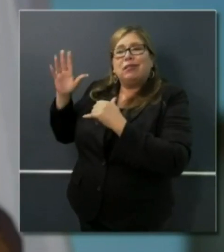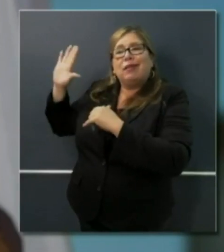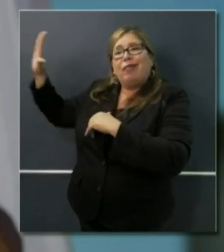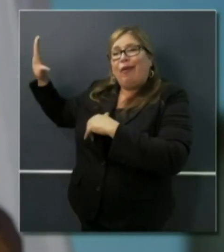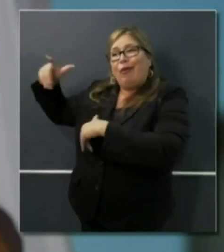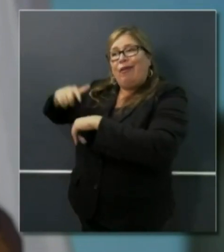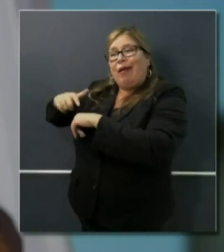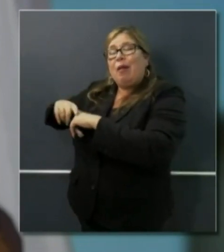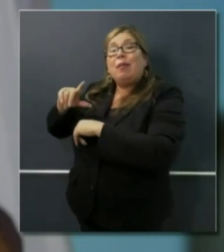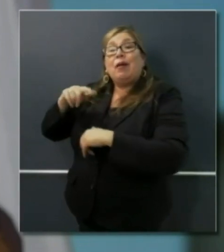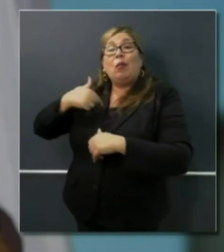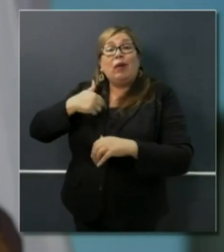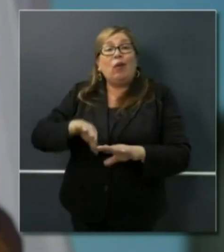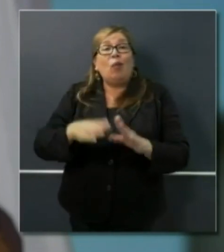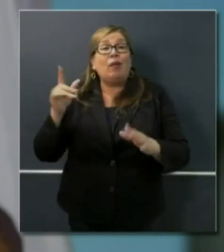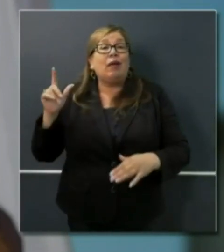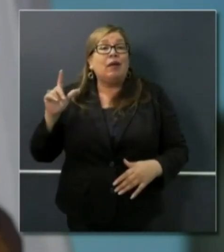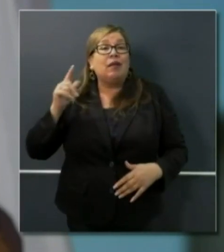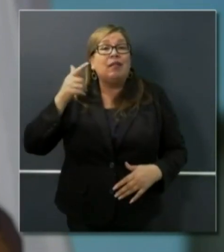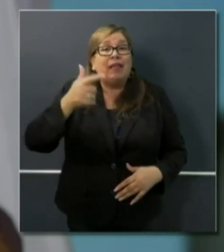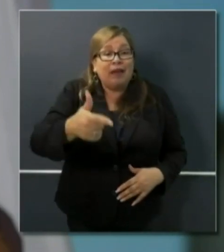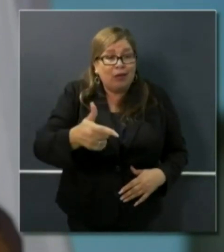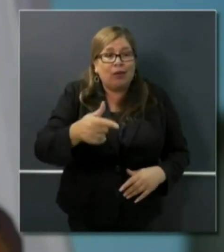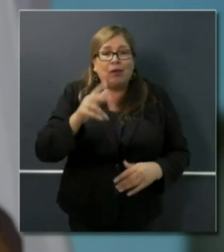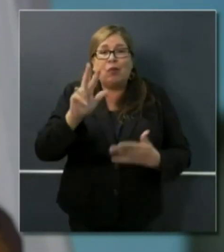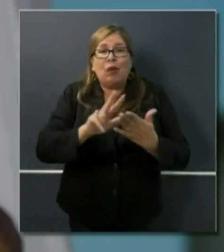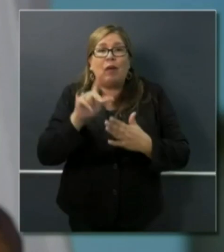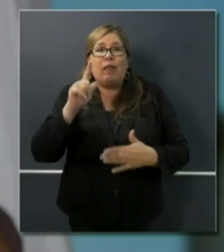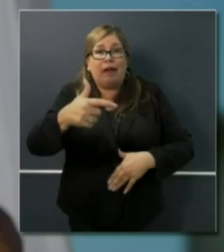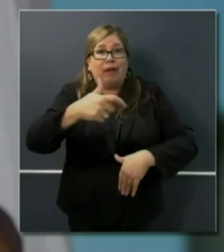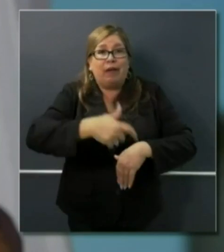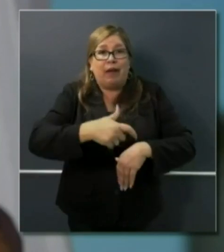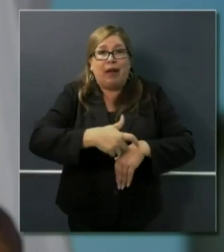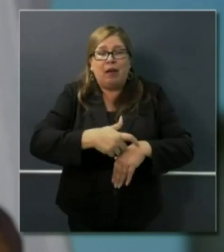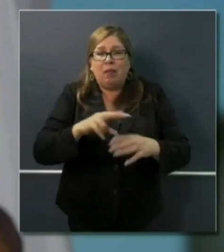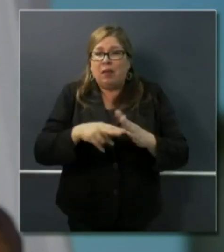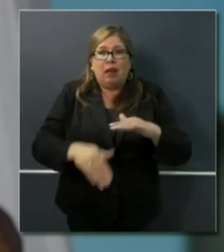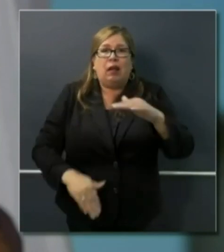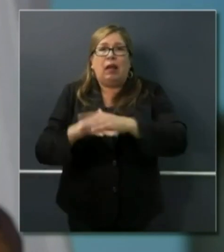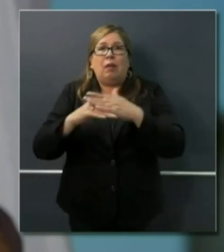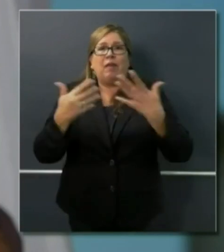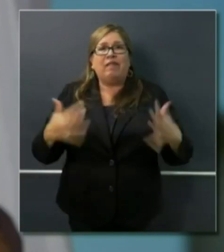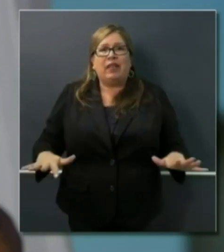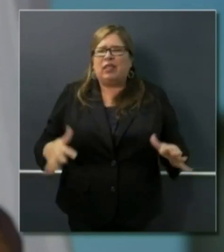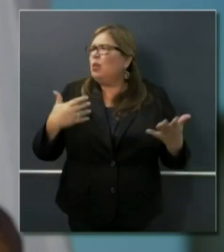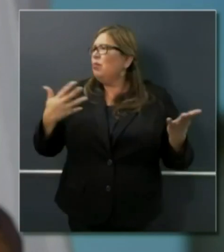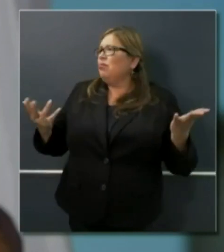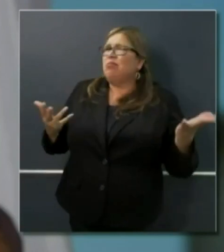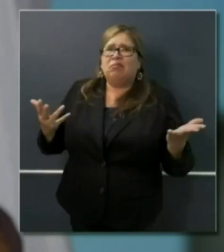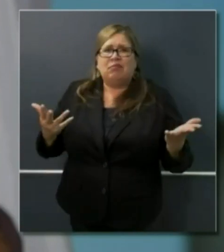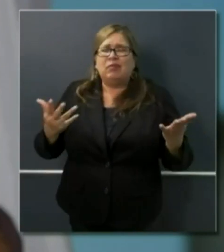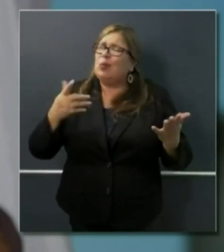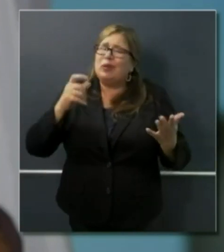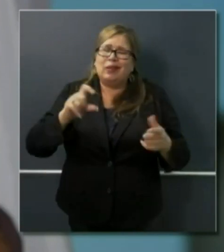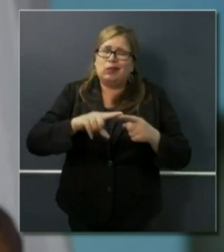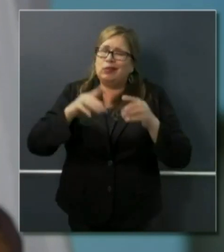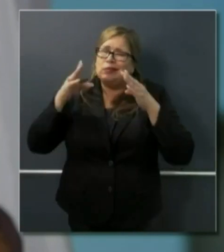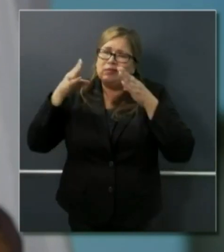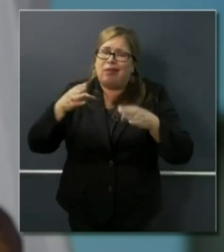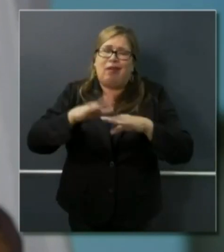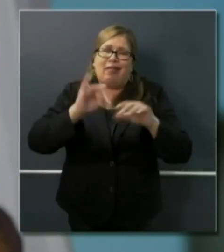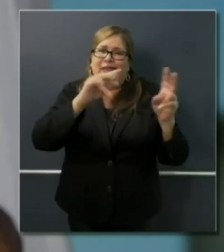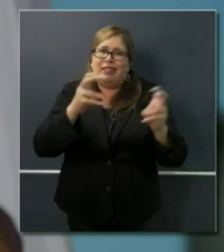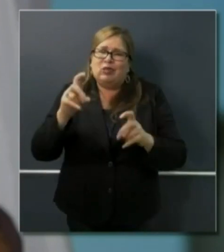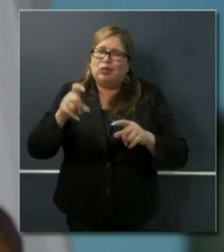around here later, those things are capped. That also has to be considered broadly in any reform. So we're leaning into this space.